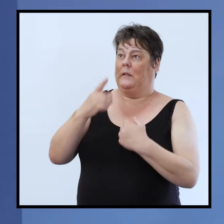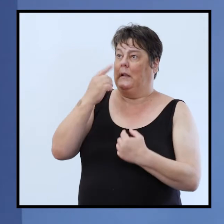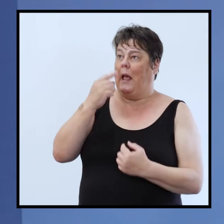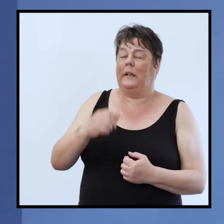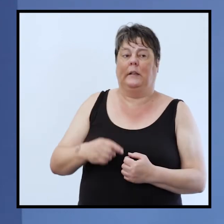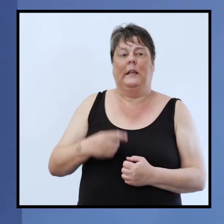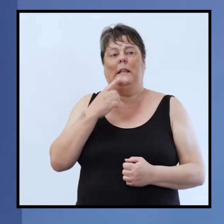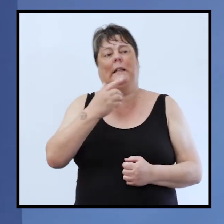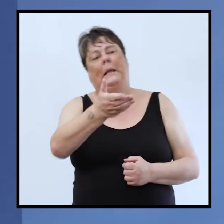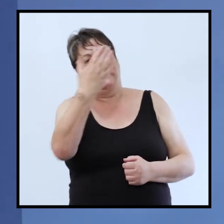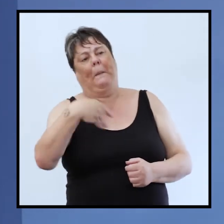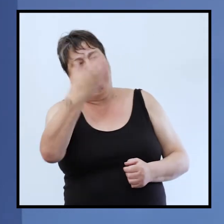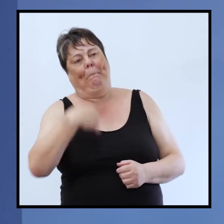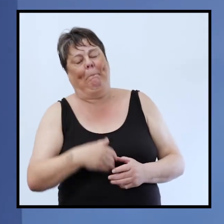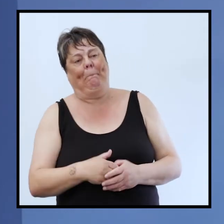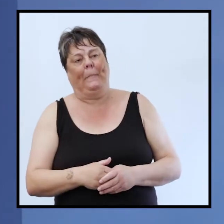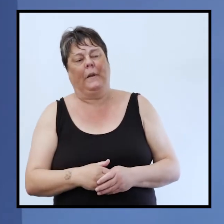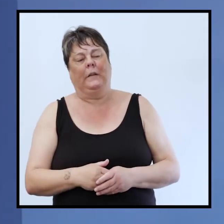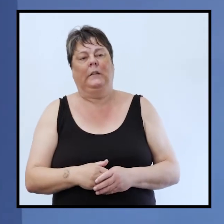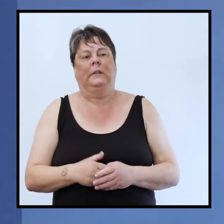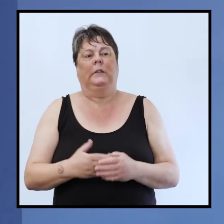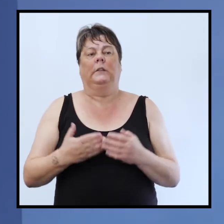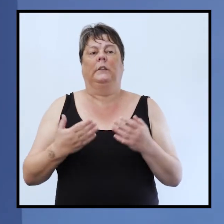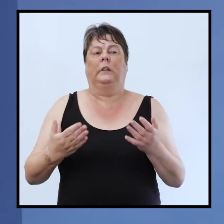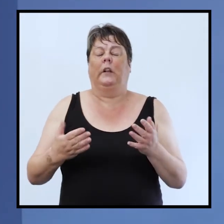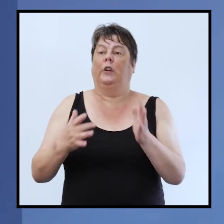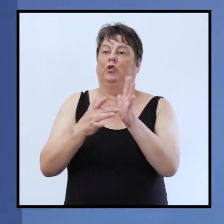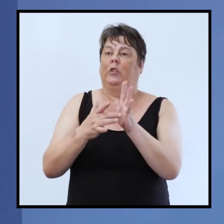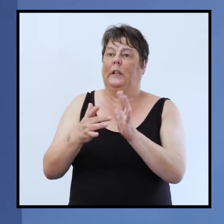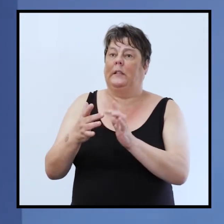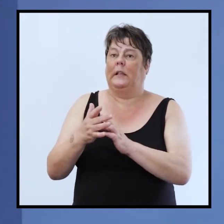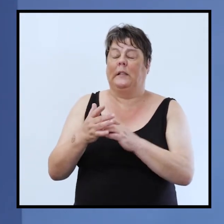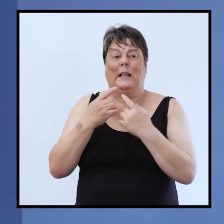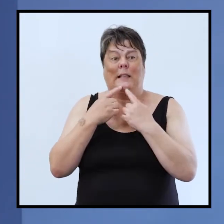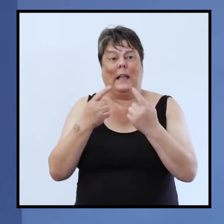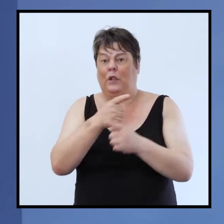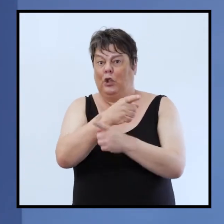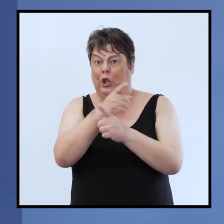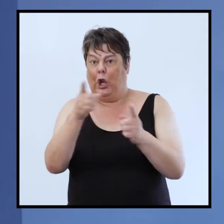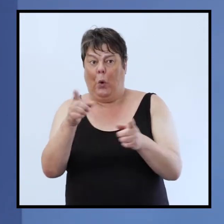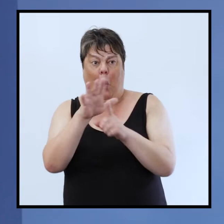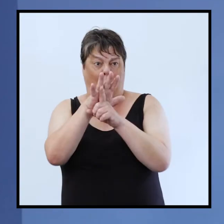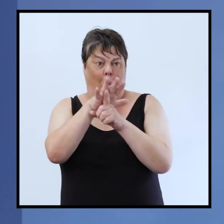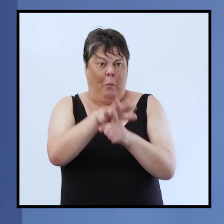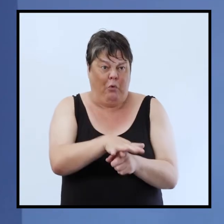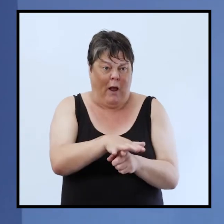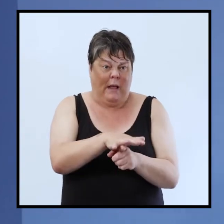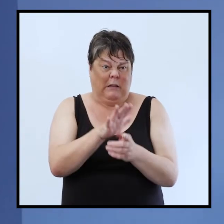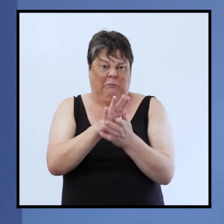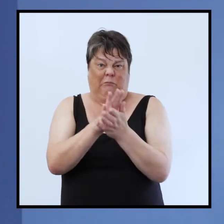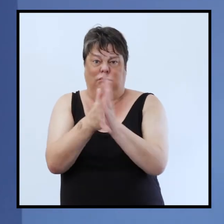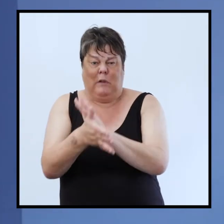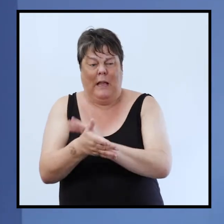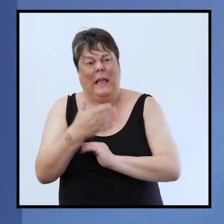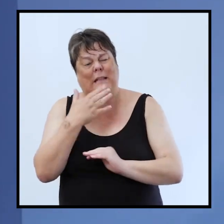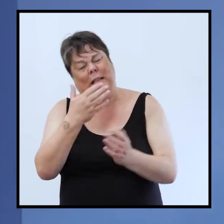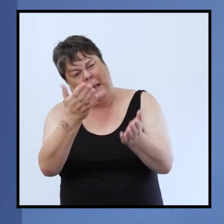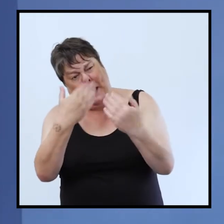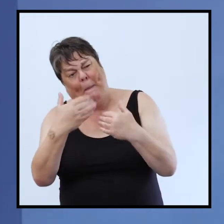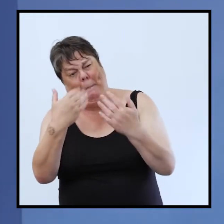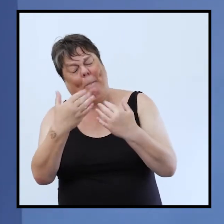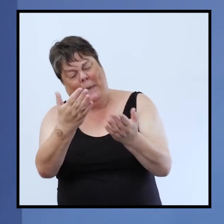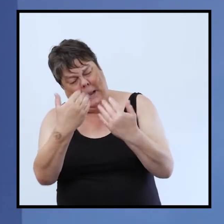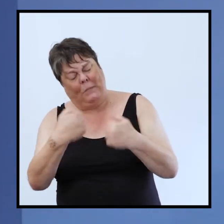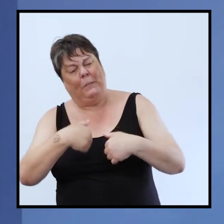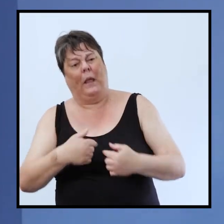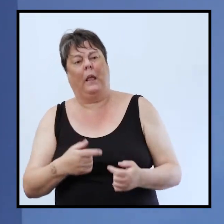he says come to me this is what jesus says to all who are pressed and downtrodden he says come to me it's put